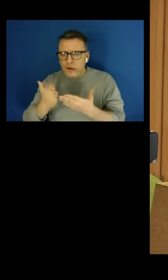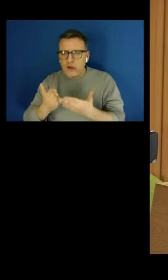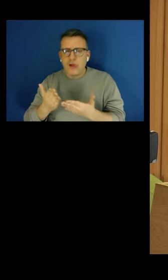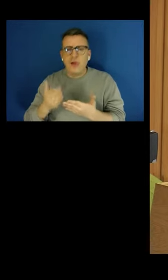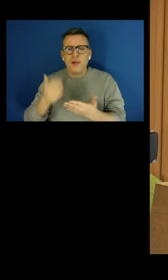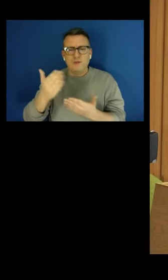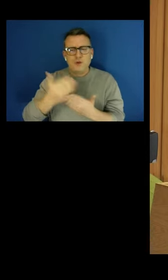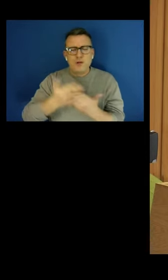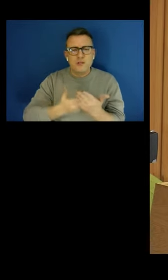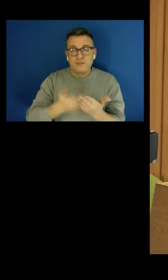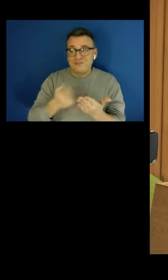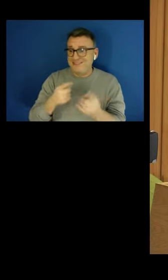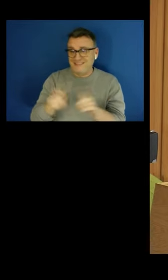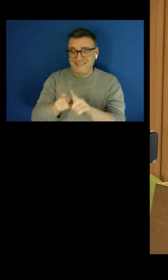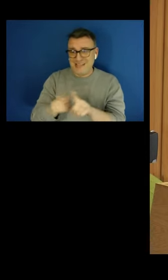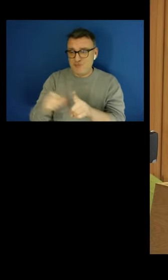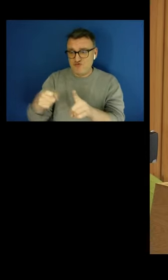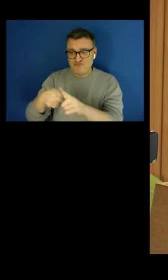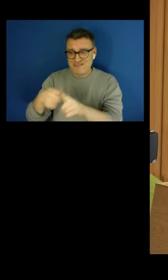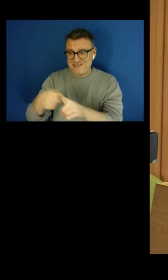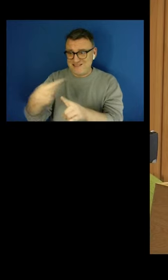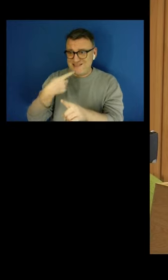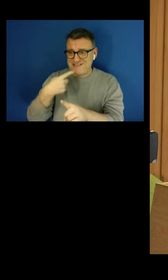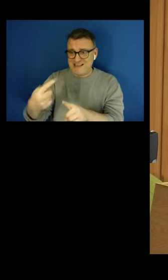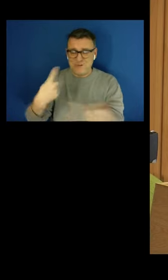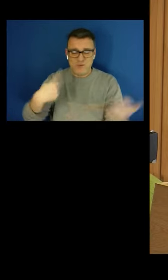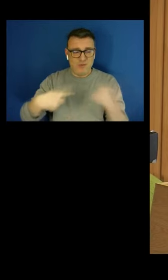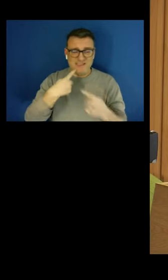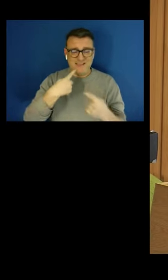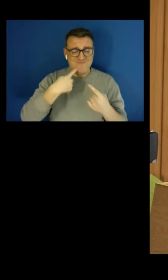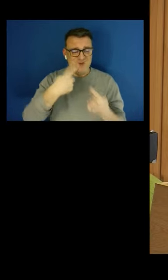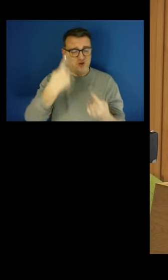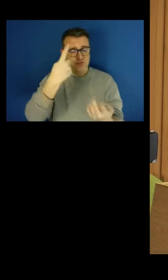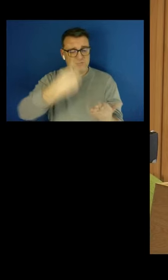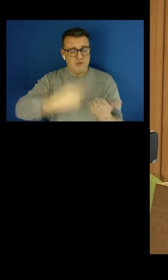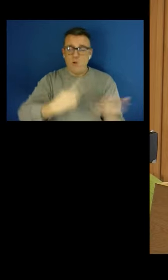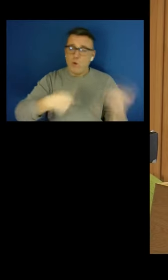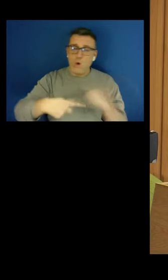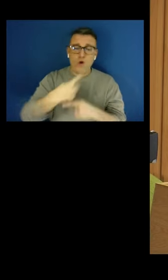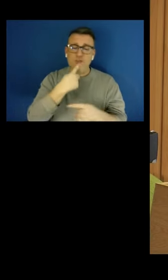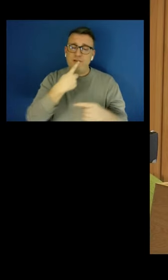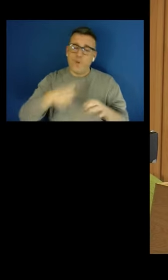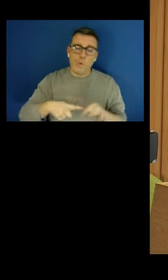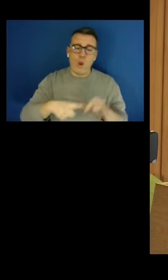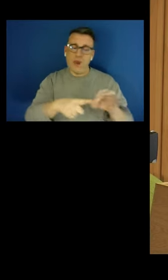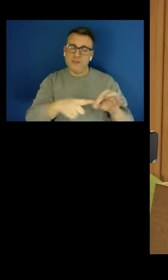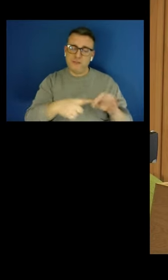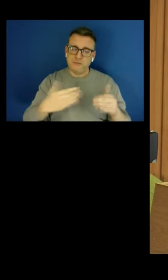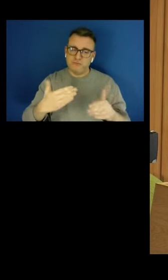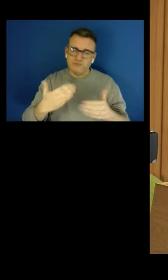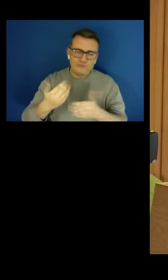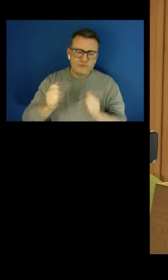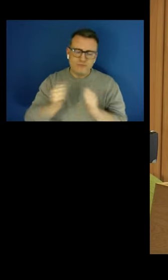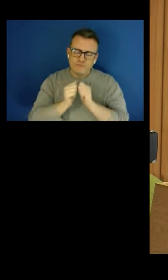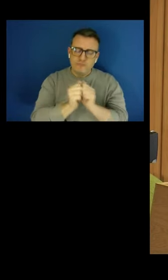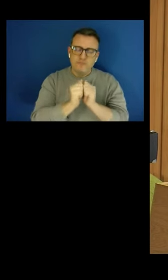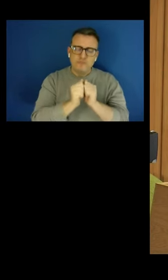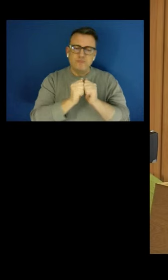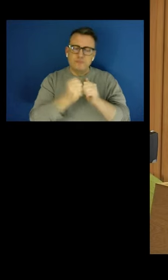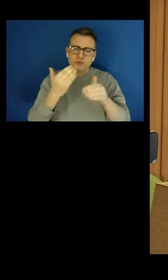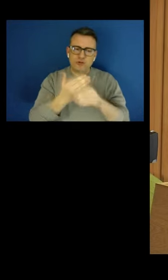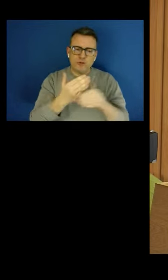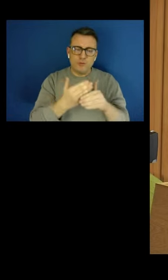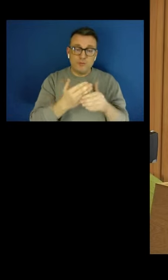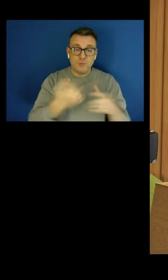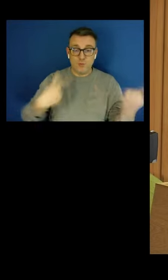we all deserve high quality, secure, rewarding jobs. It commits to the use of public procurement,